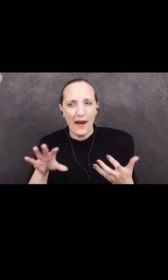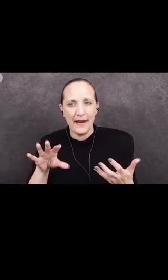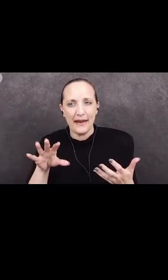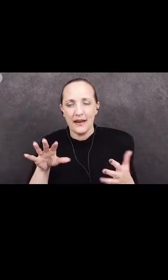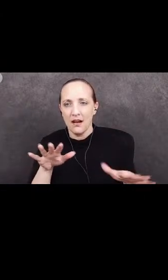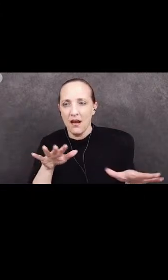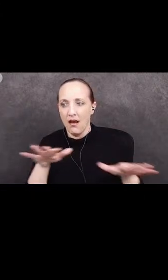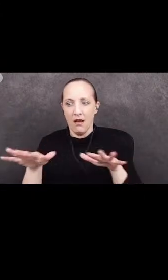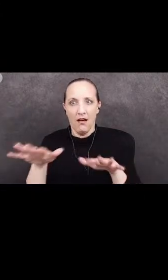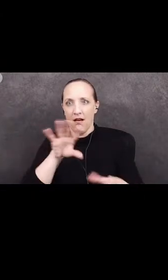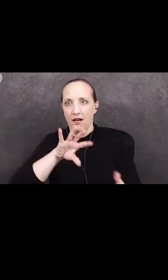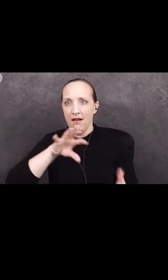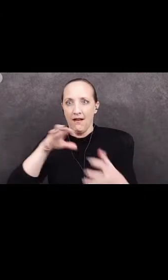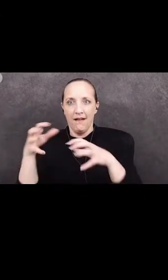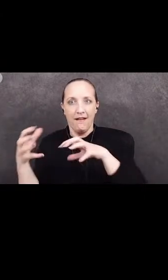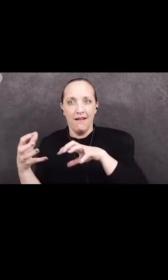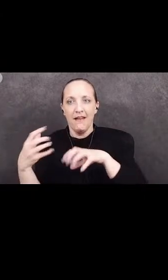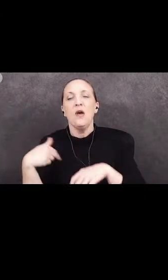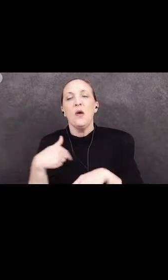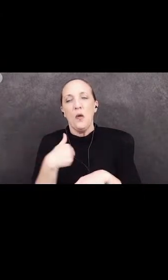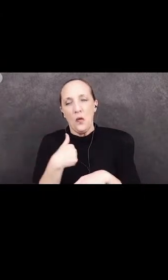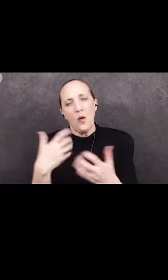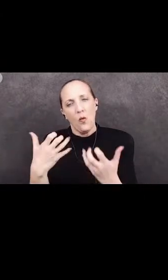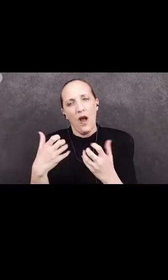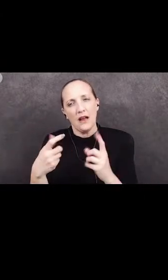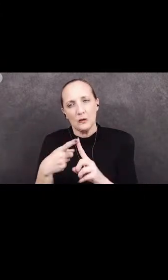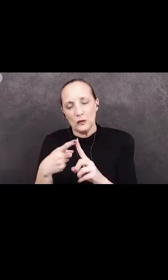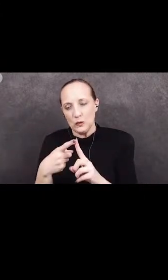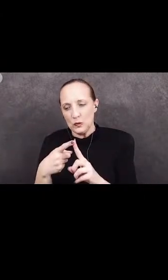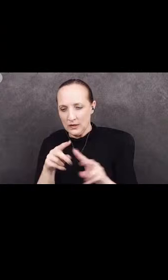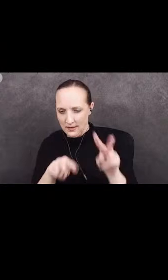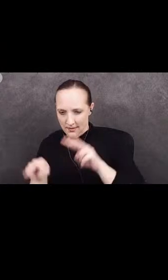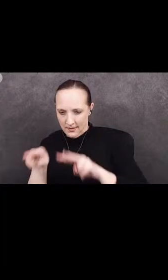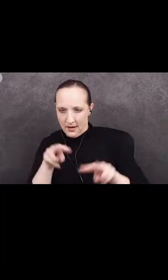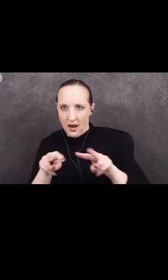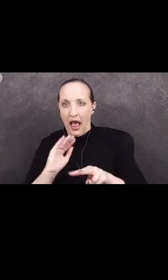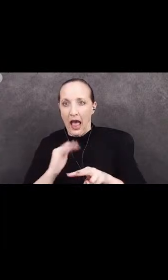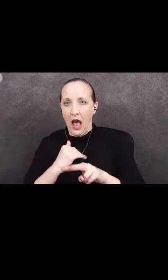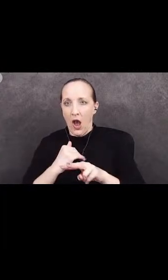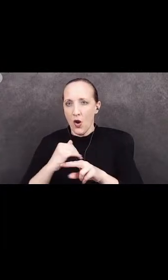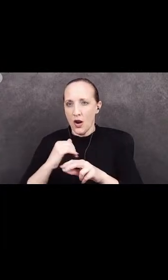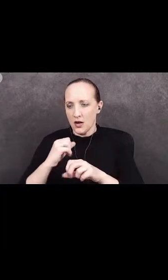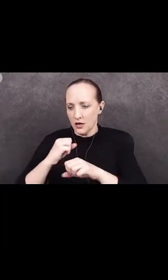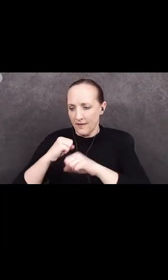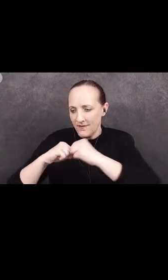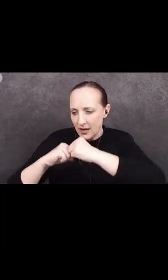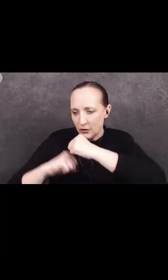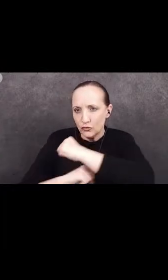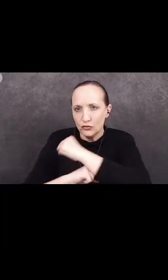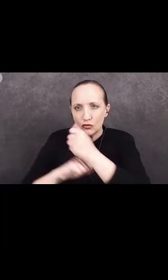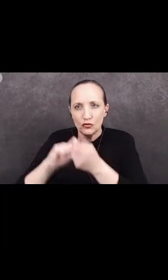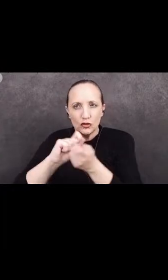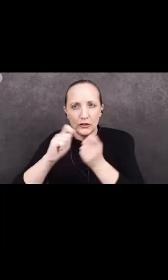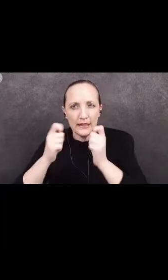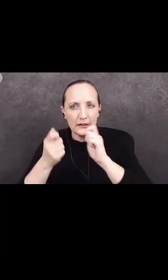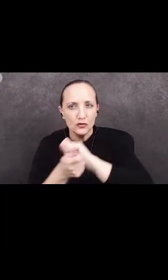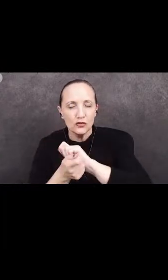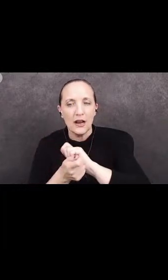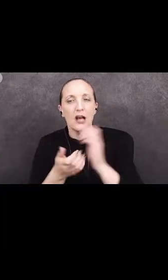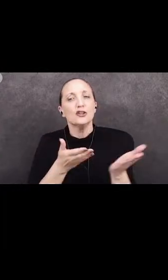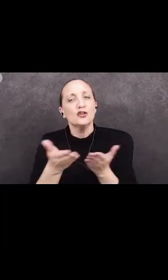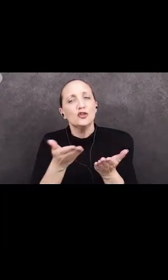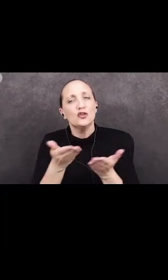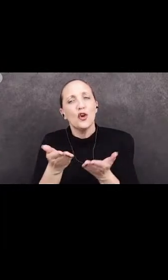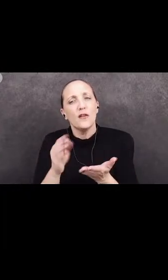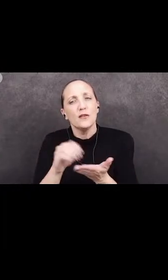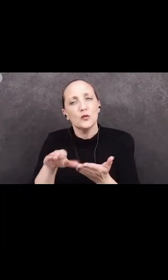we want to look at and achieve structural change where we can serve our students better than